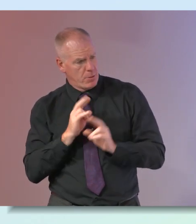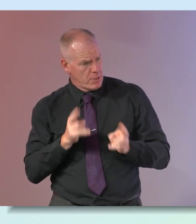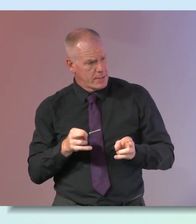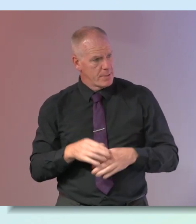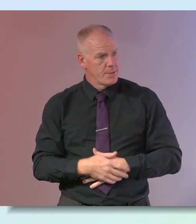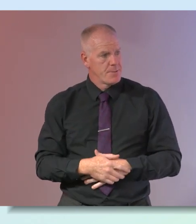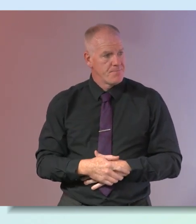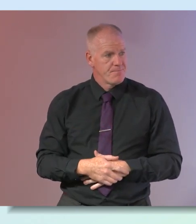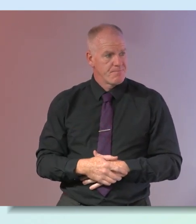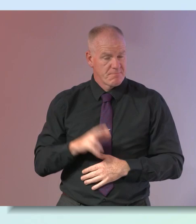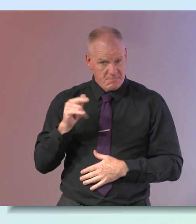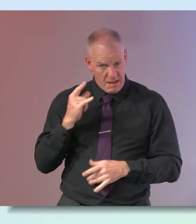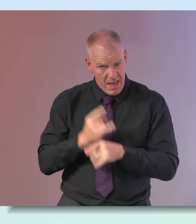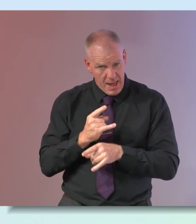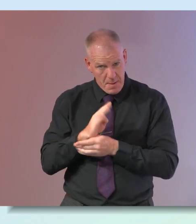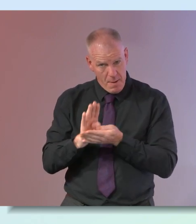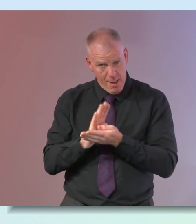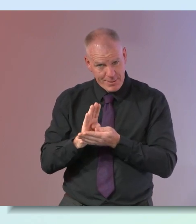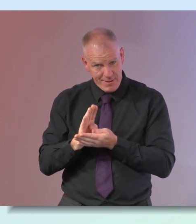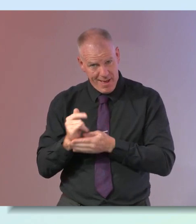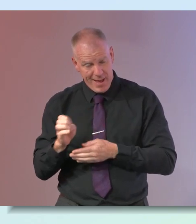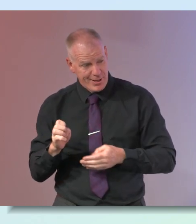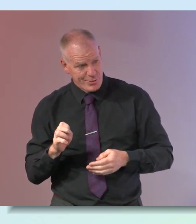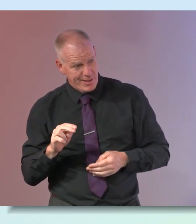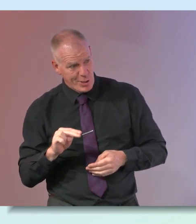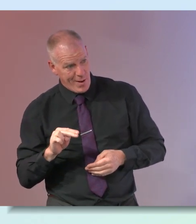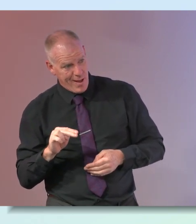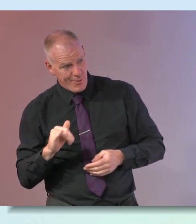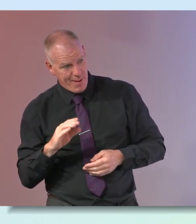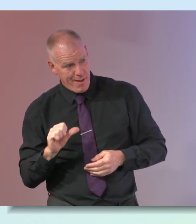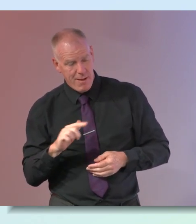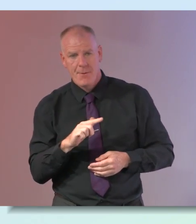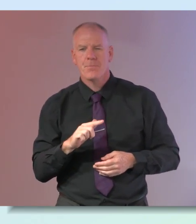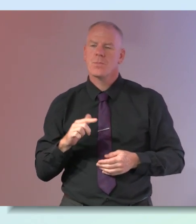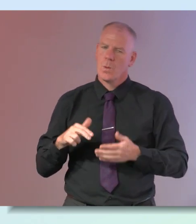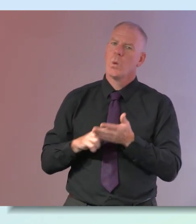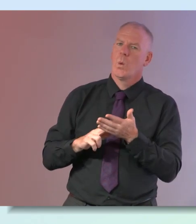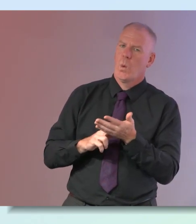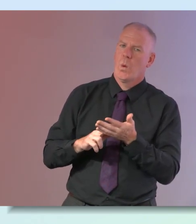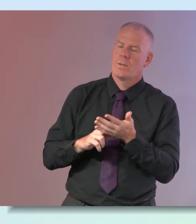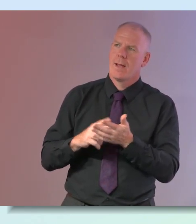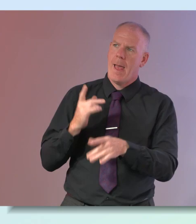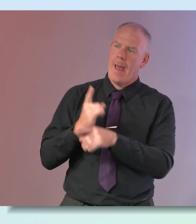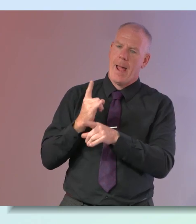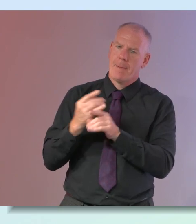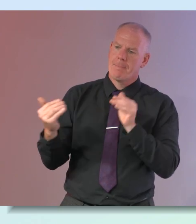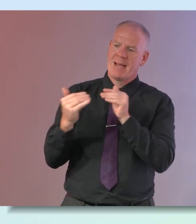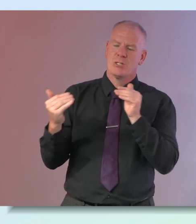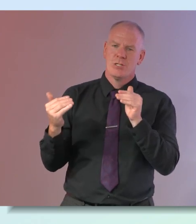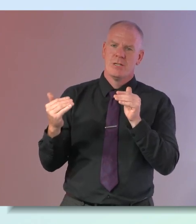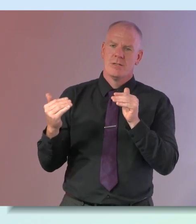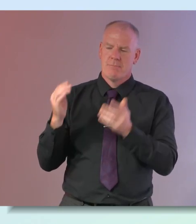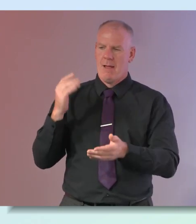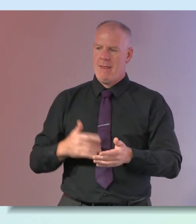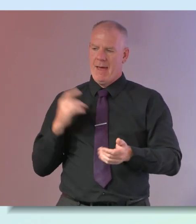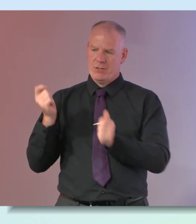do you think that that's something we can do nicola i think we certainly use it as a tool to help reflect that those life